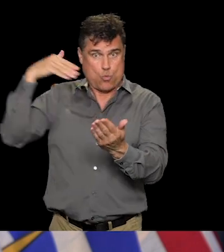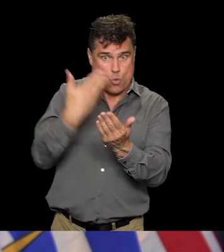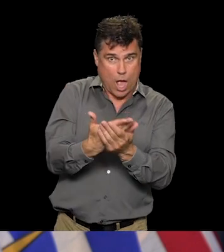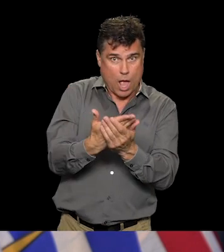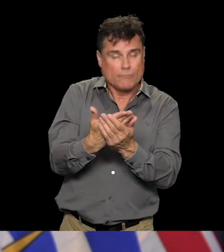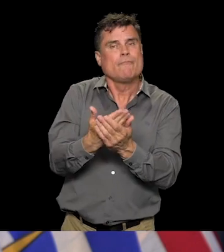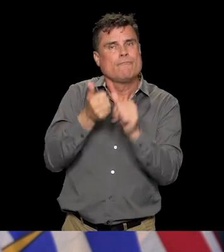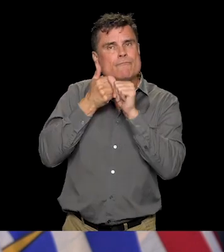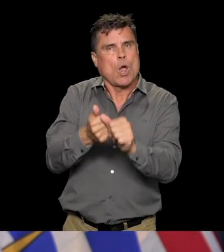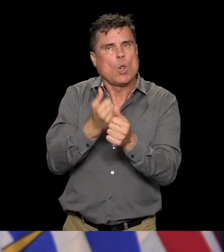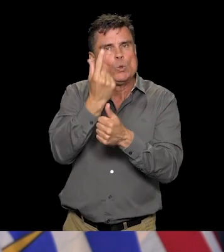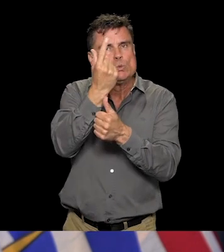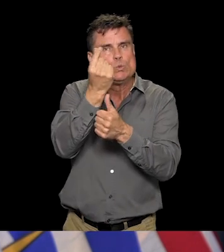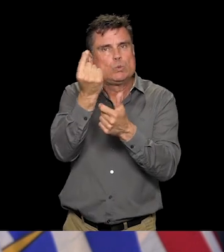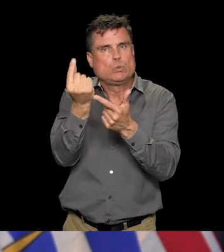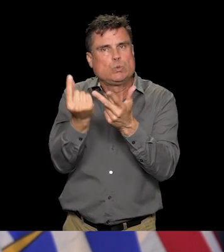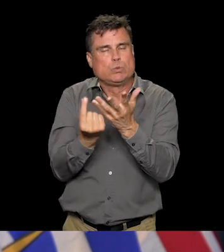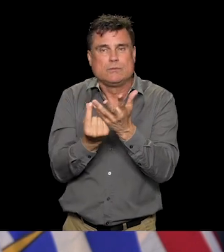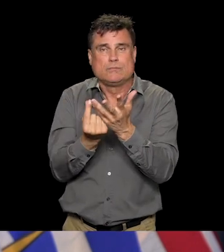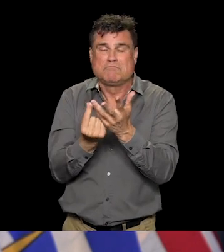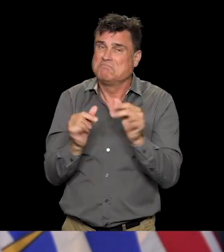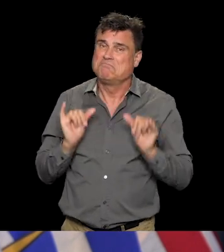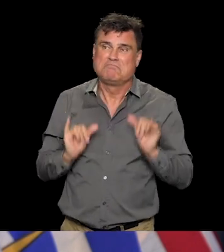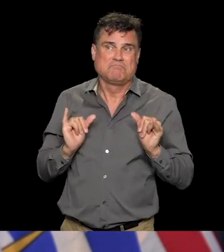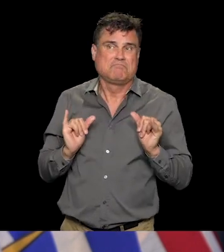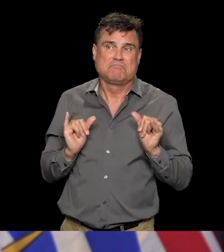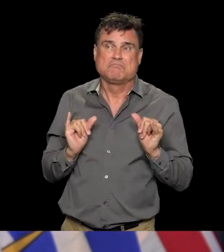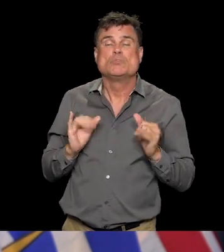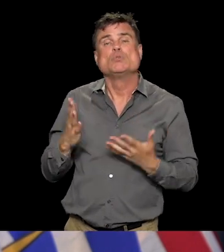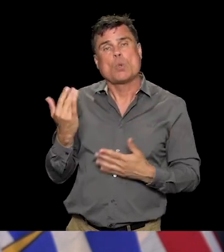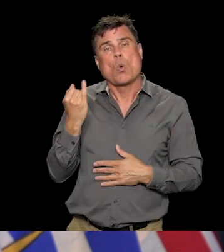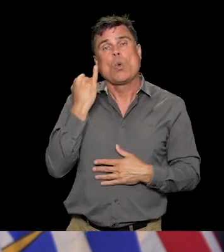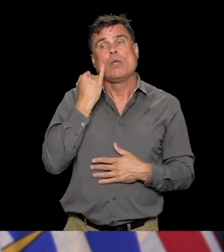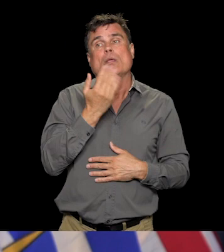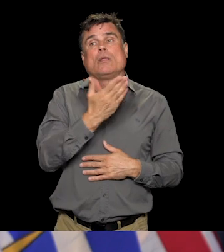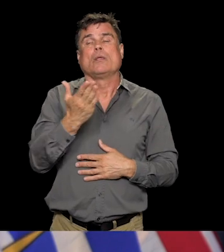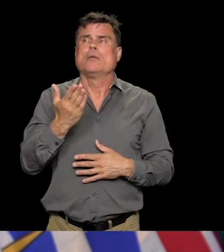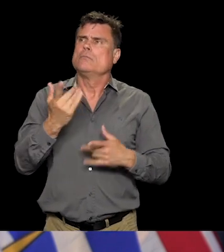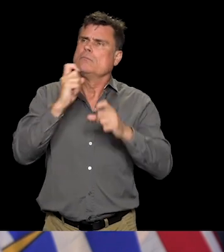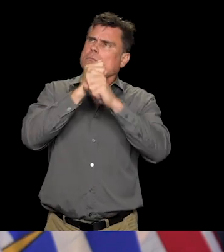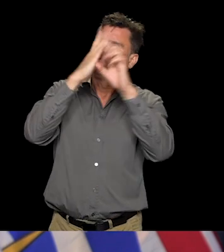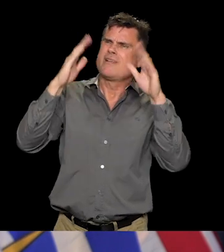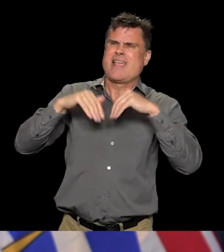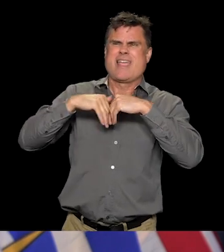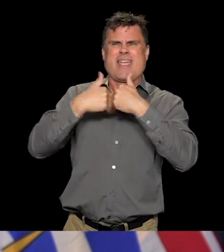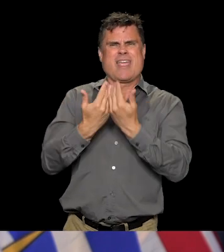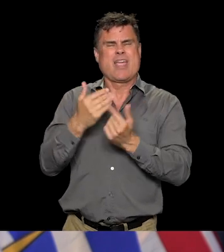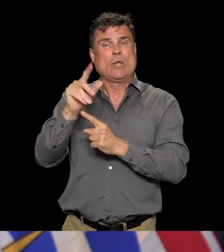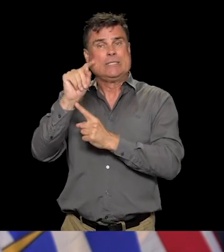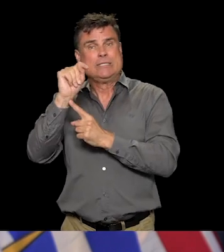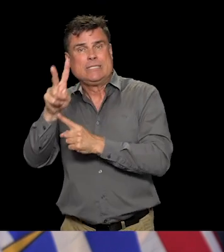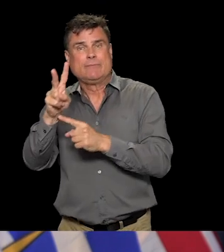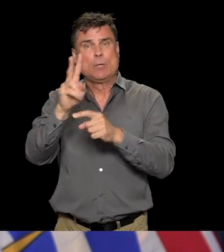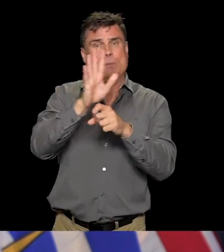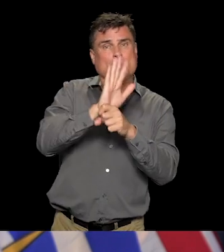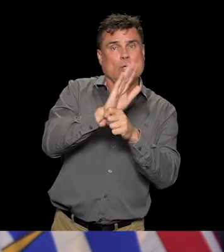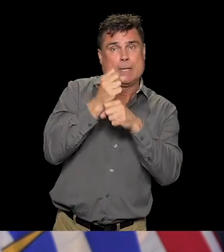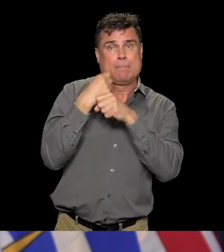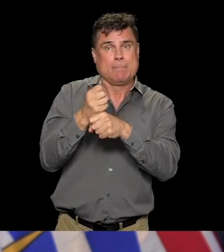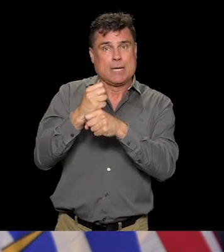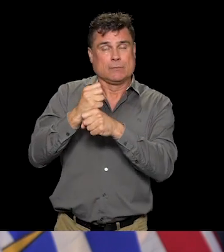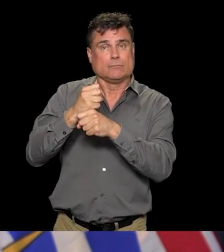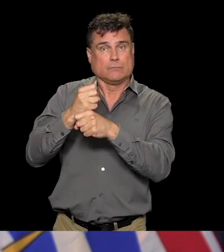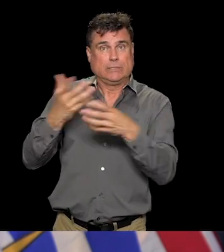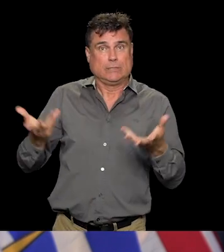It's a too risky a venture for the way it was in the past and they need to come up with ways of doing it that meet the